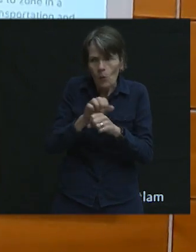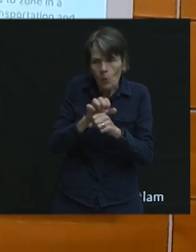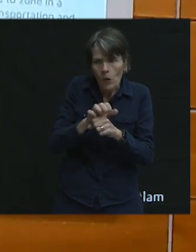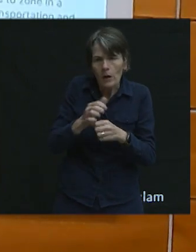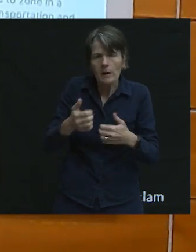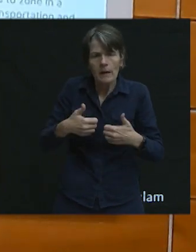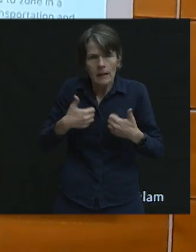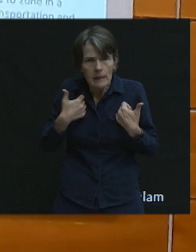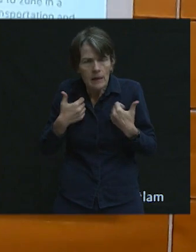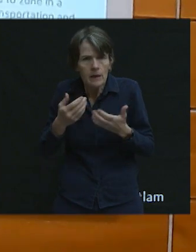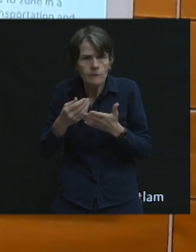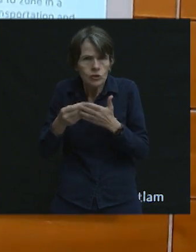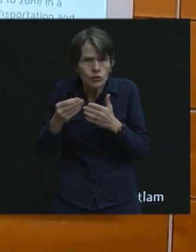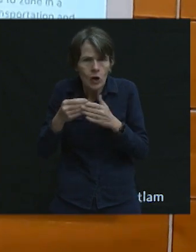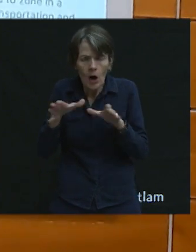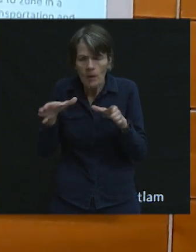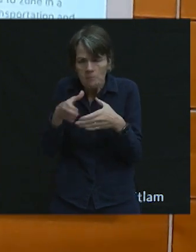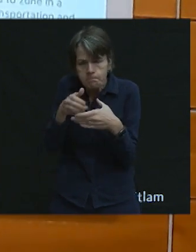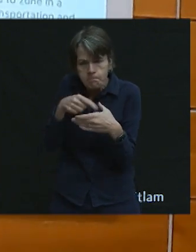So, that's just a goal.